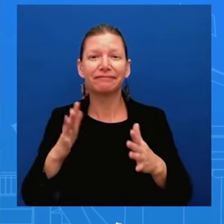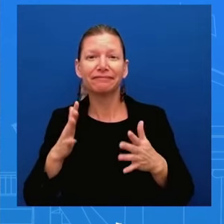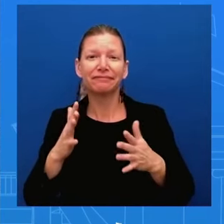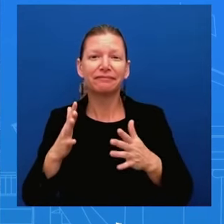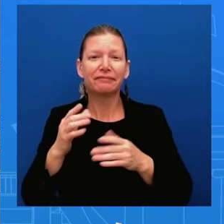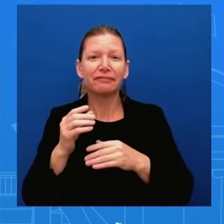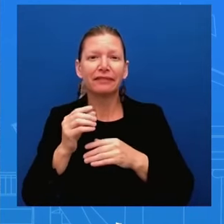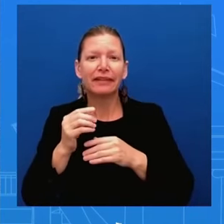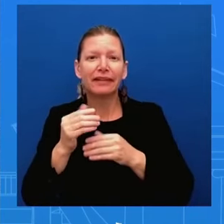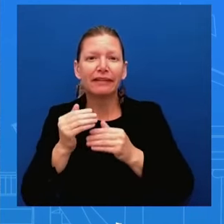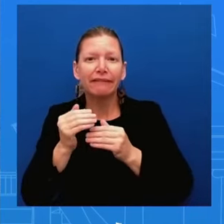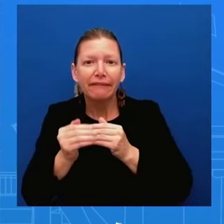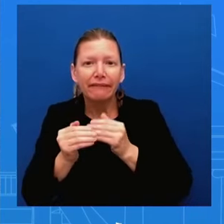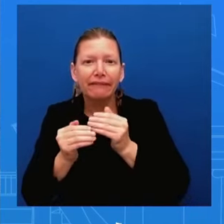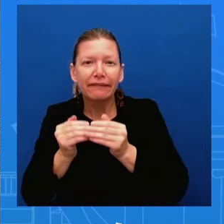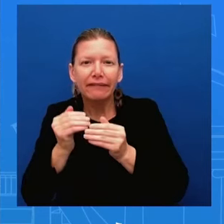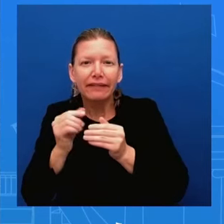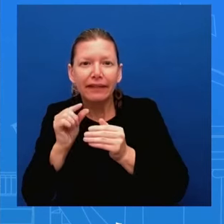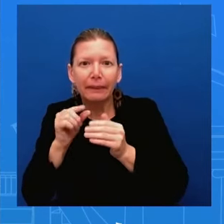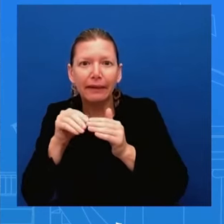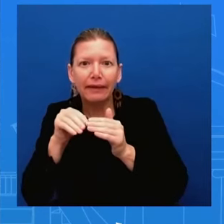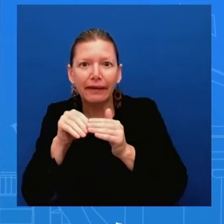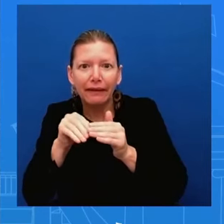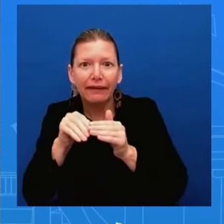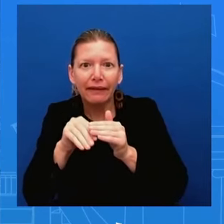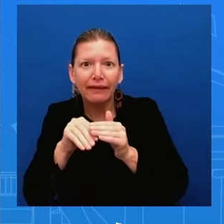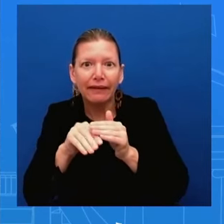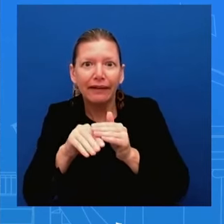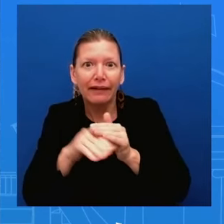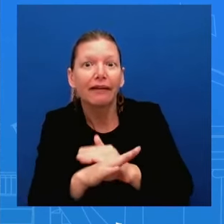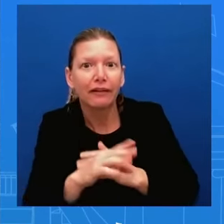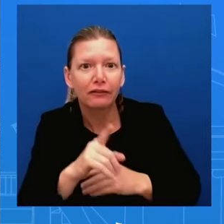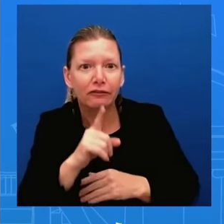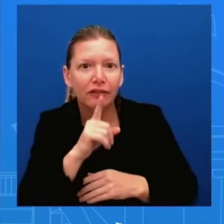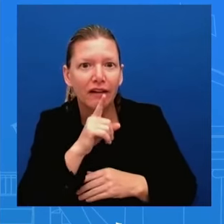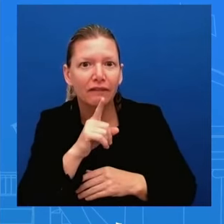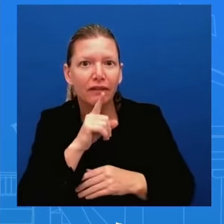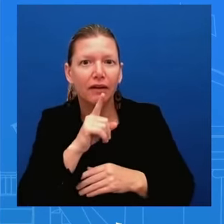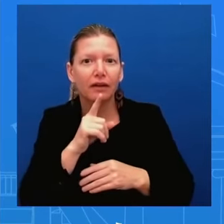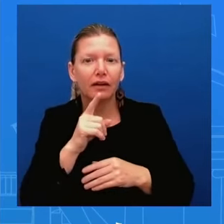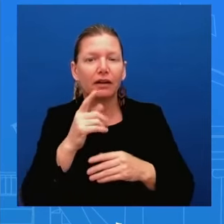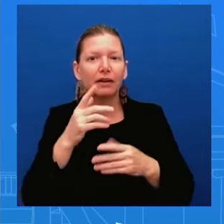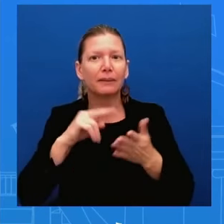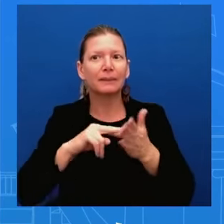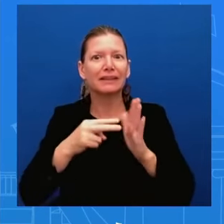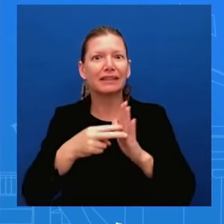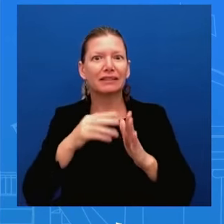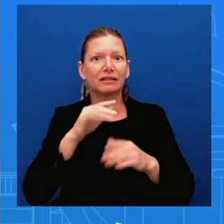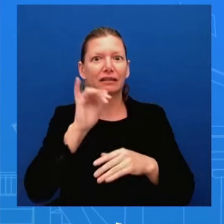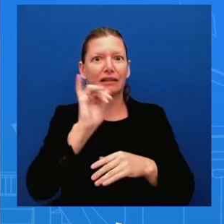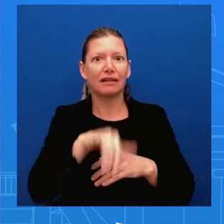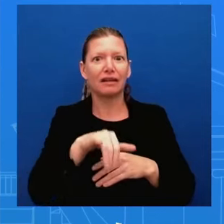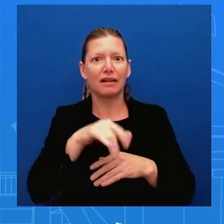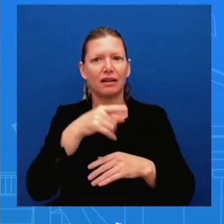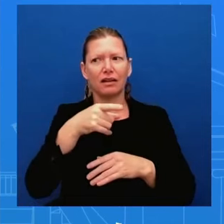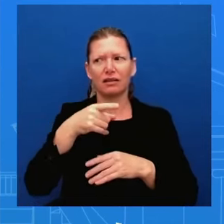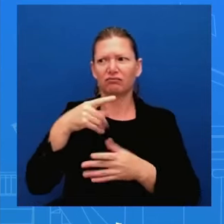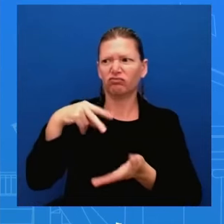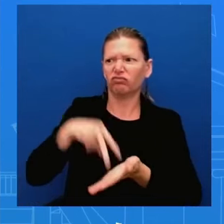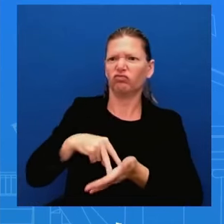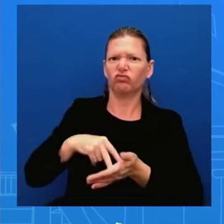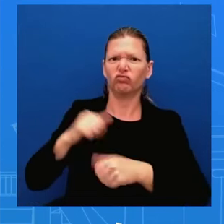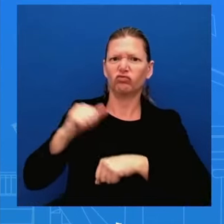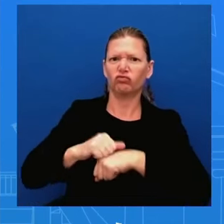say you know that the red line has been crossed so look i'm not going to get into a red line from here uh what i will say